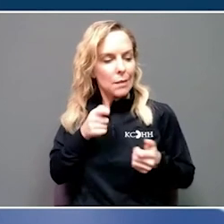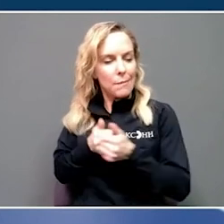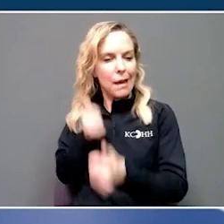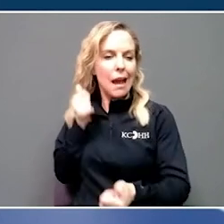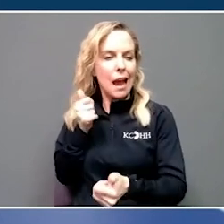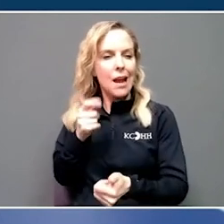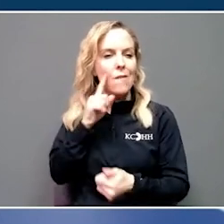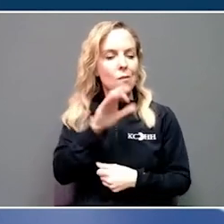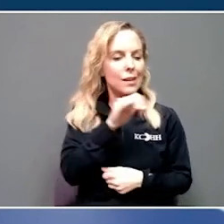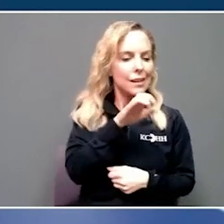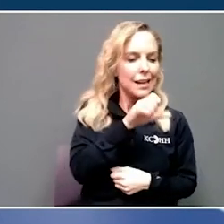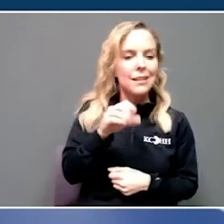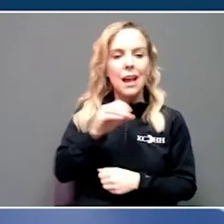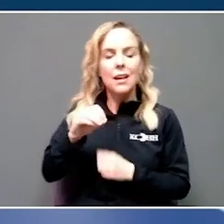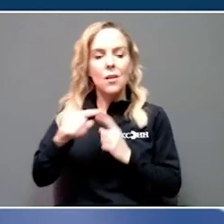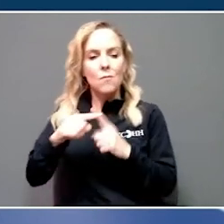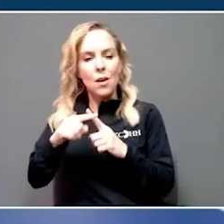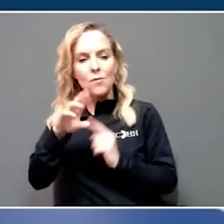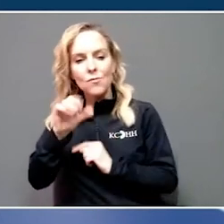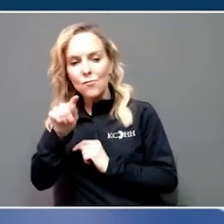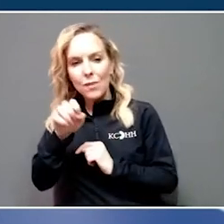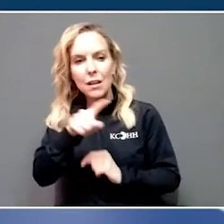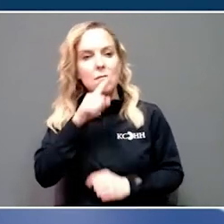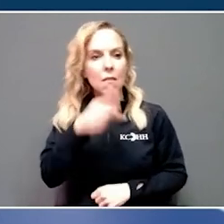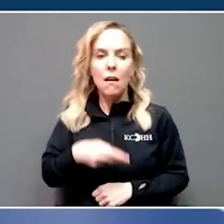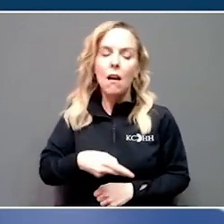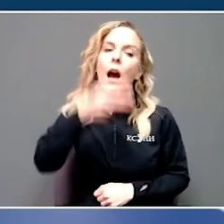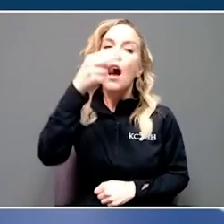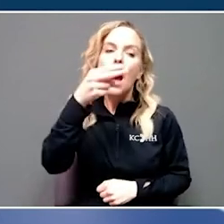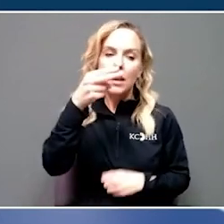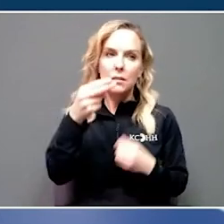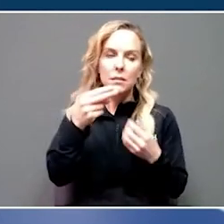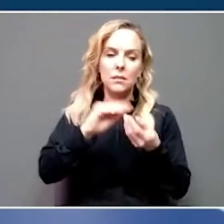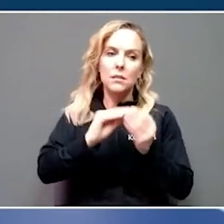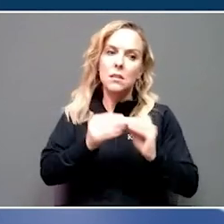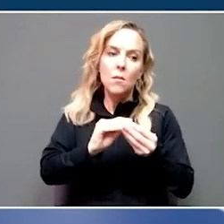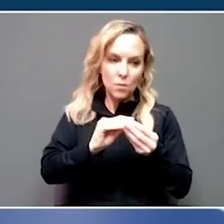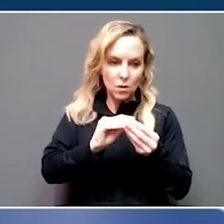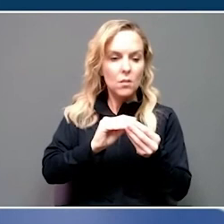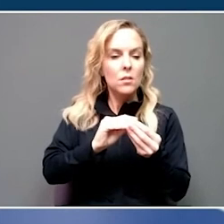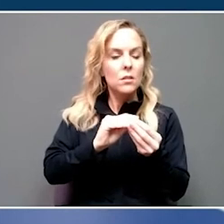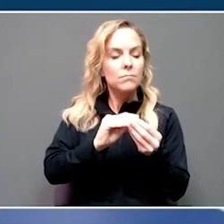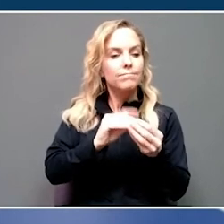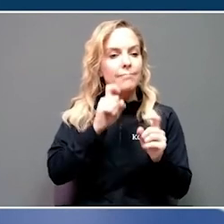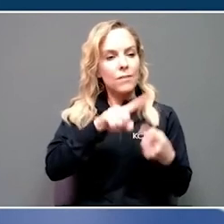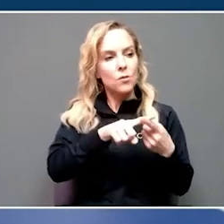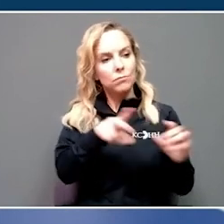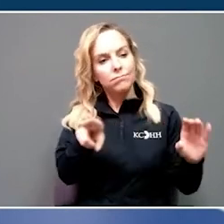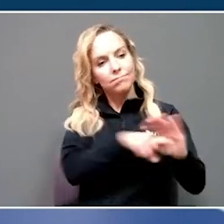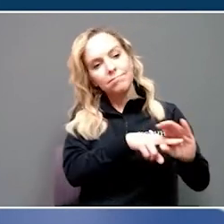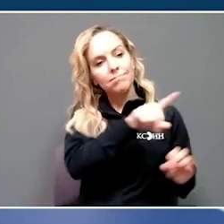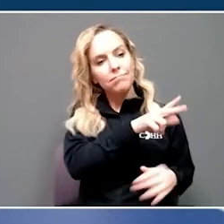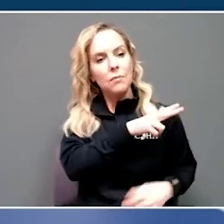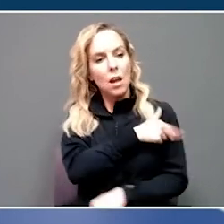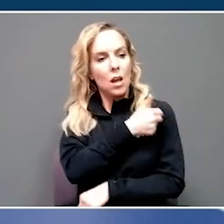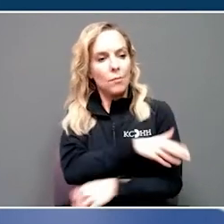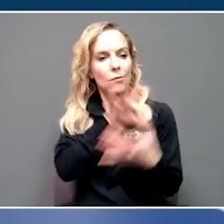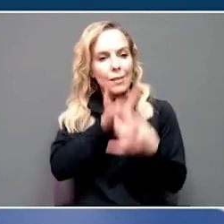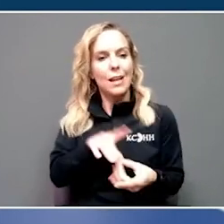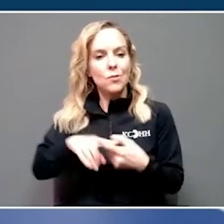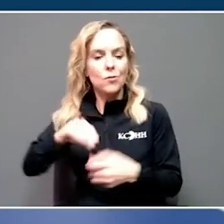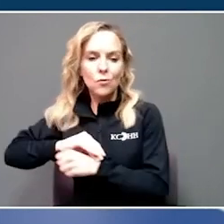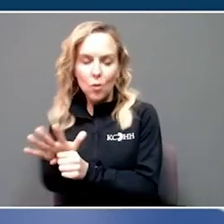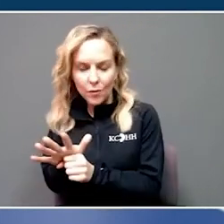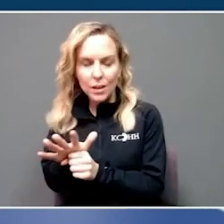incredibly close to our highest level of hospitalization due to COVID that we have had. And deaths are